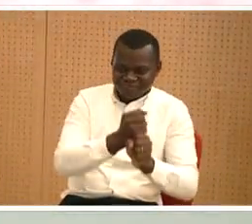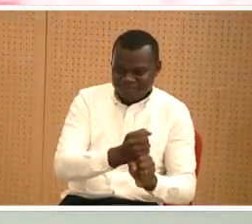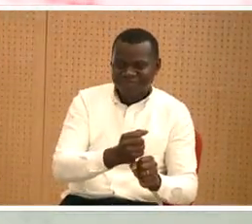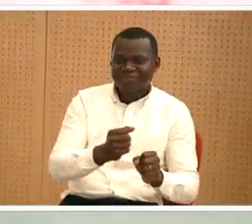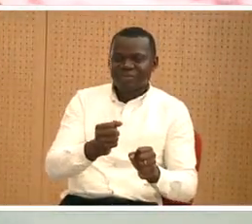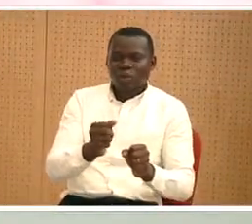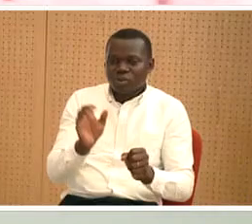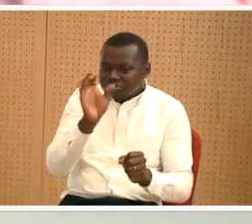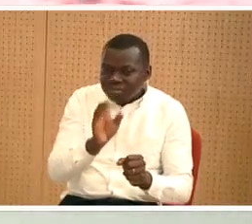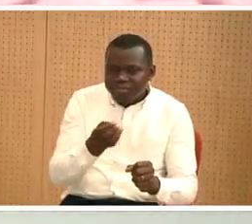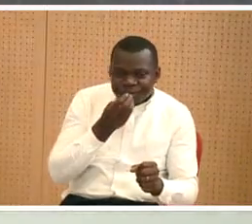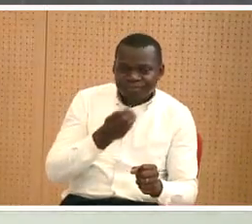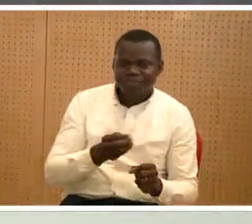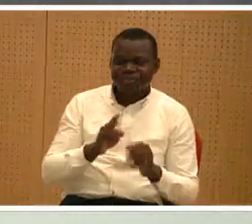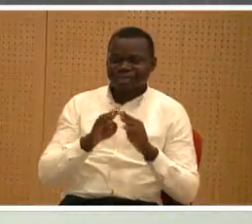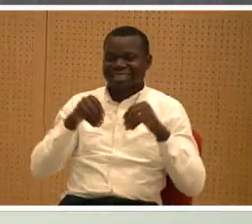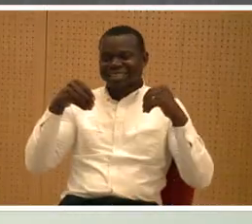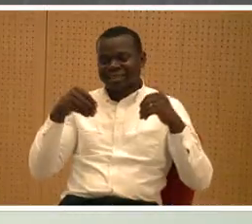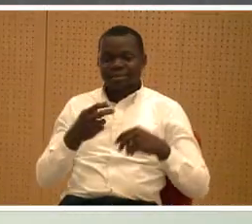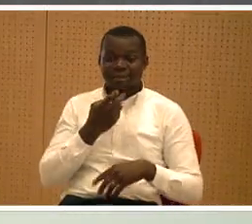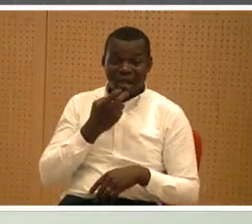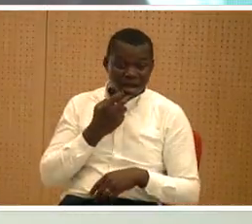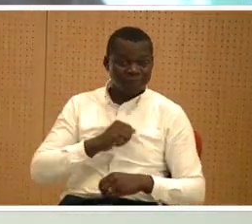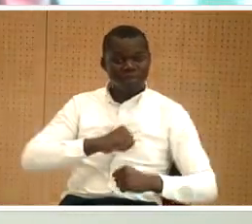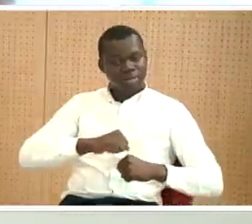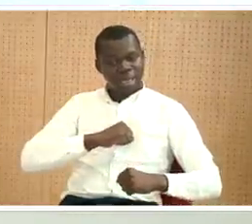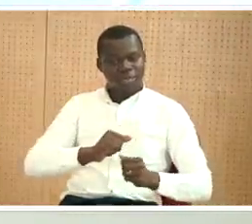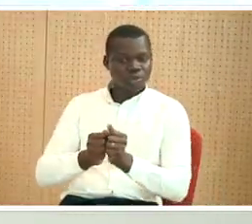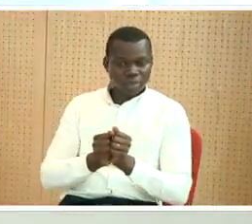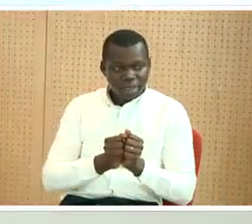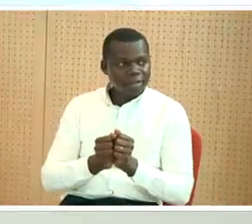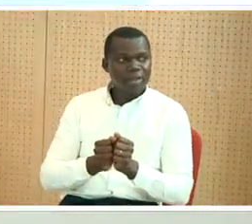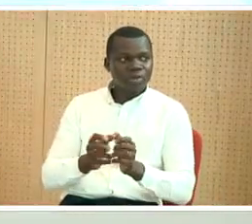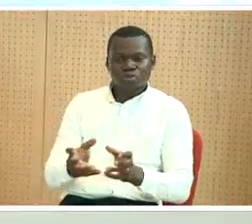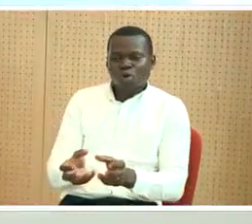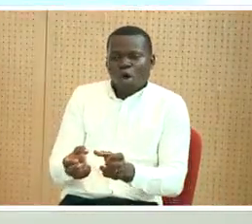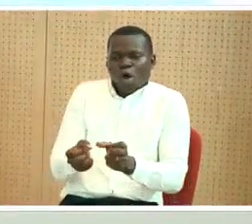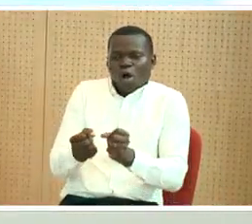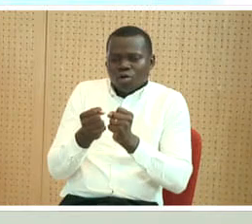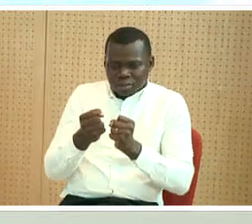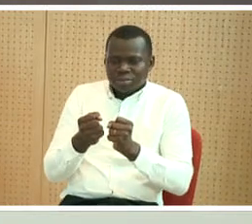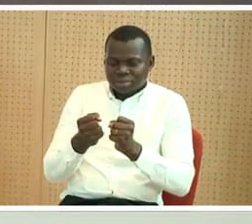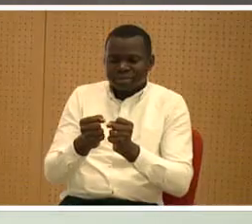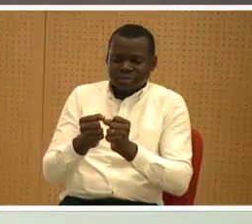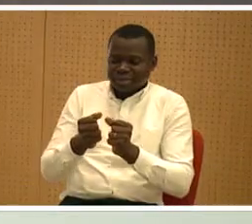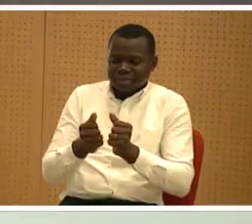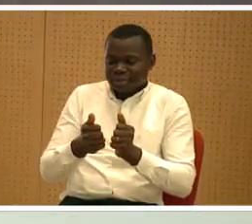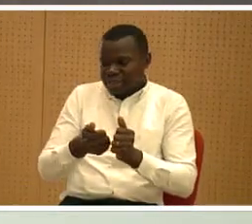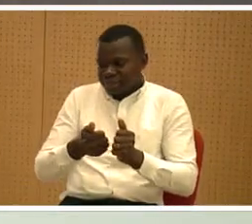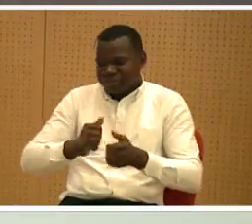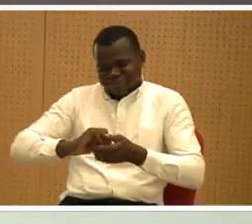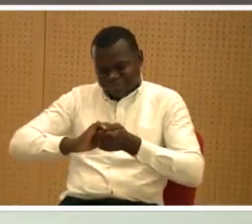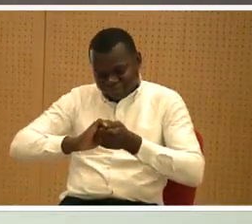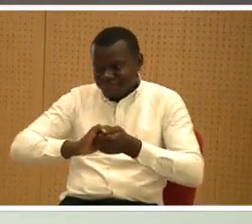seek to eat laugh cry and dance together to hold each other's hands as we walk these